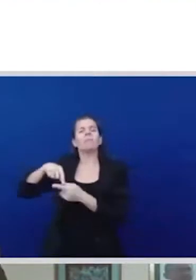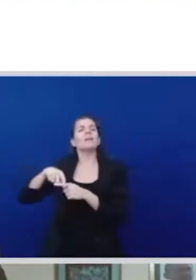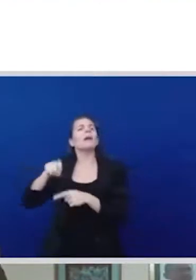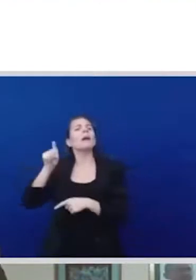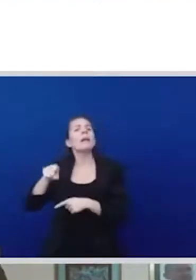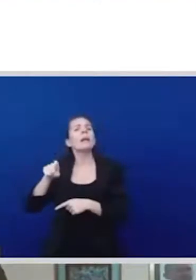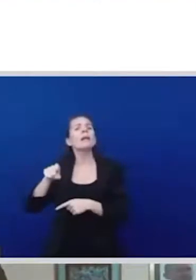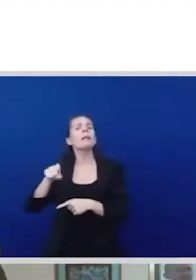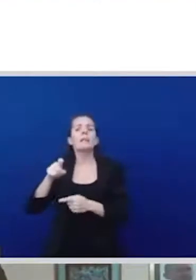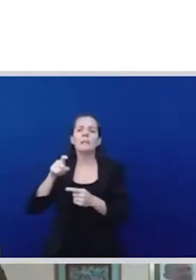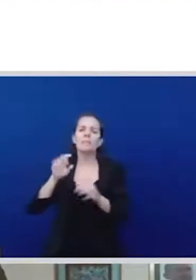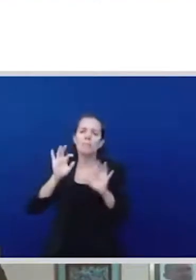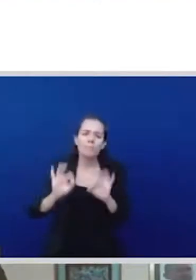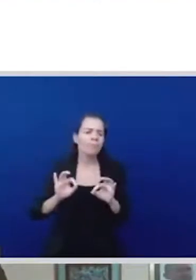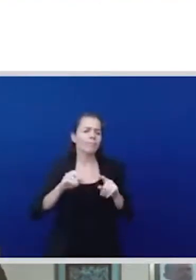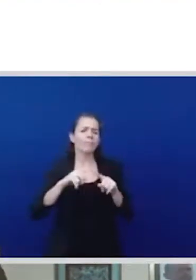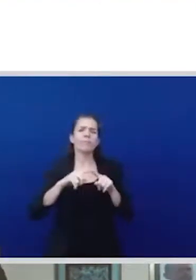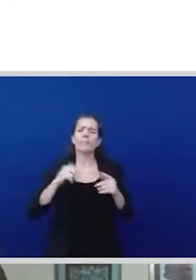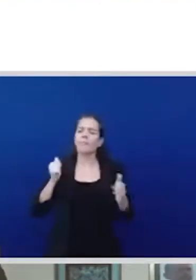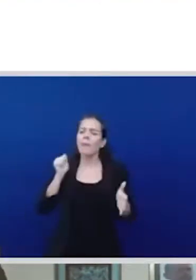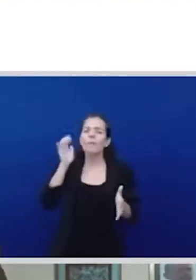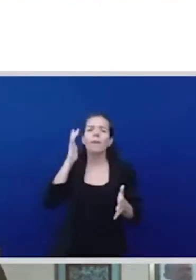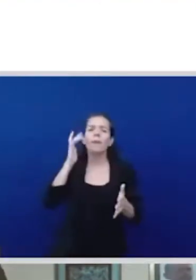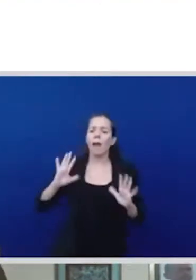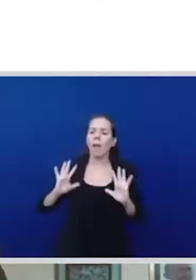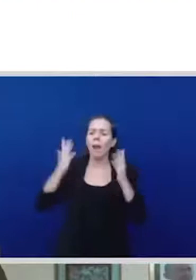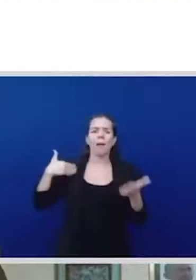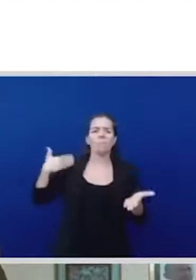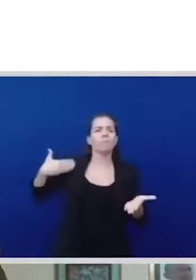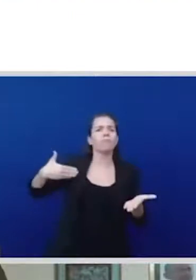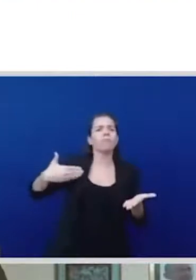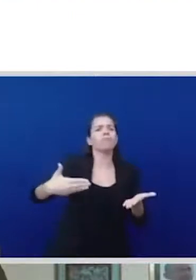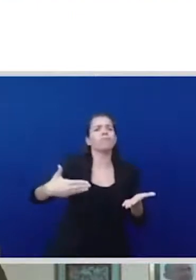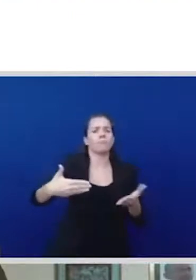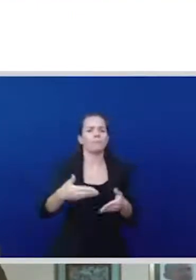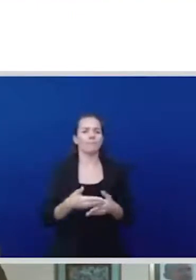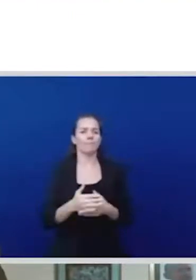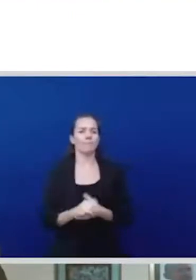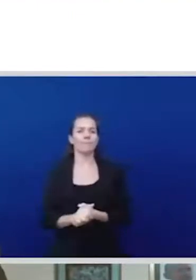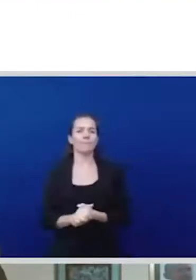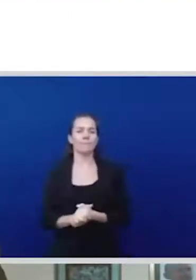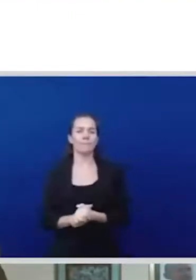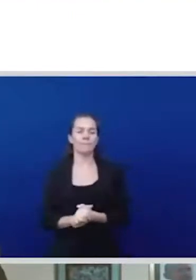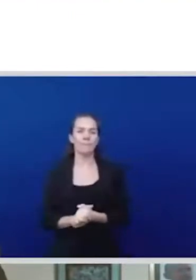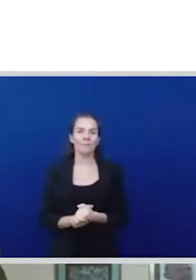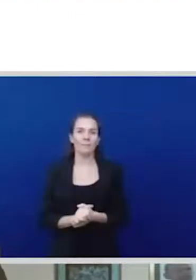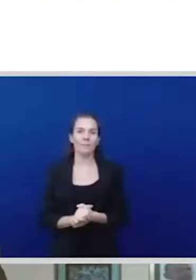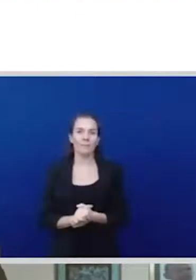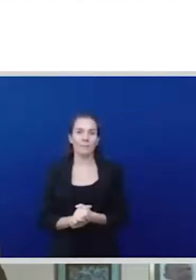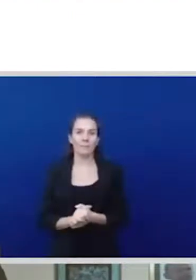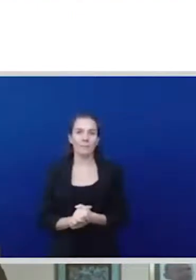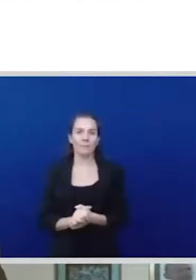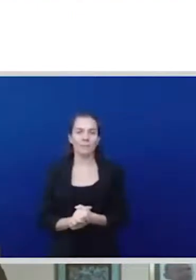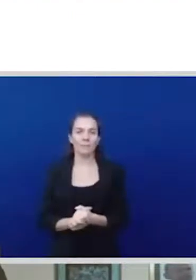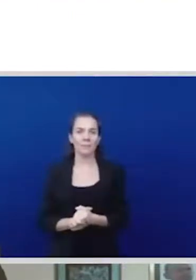not so that our government has to the key principle has to be providing child care for